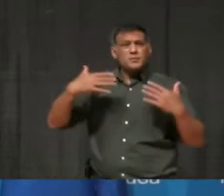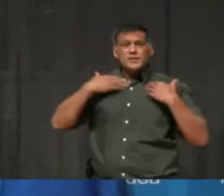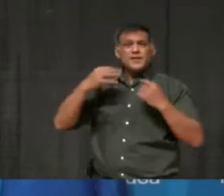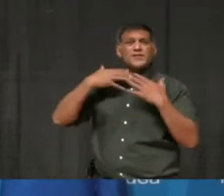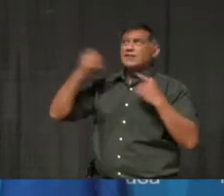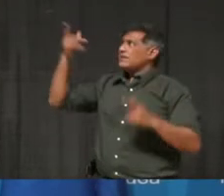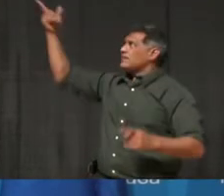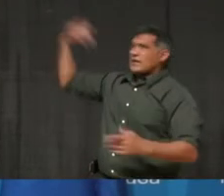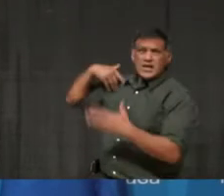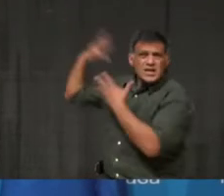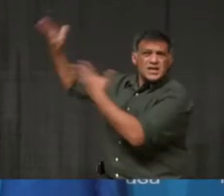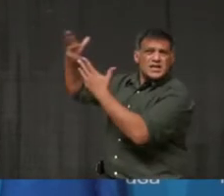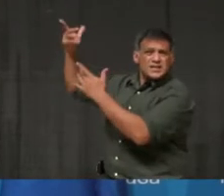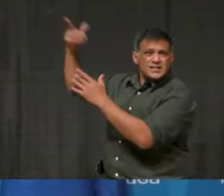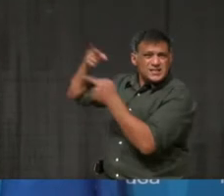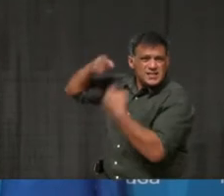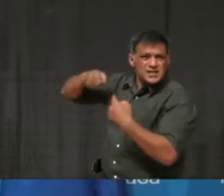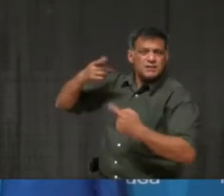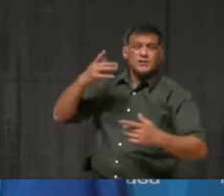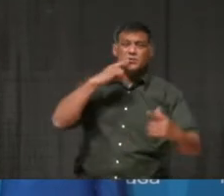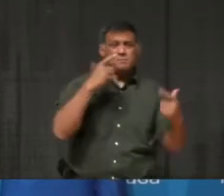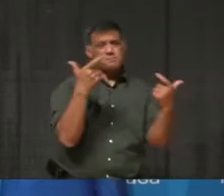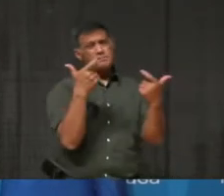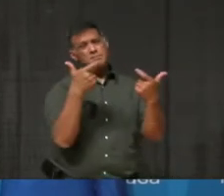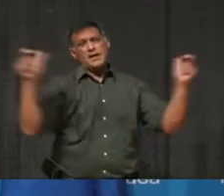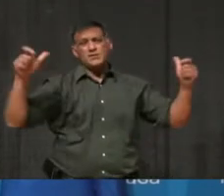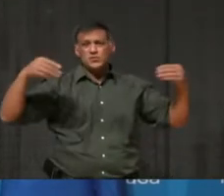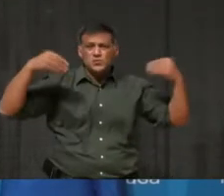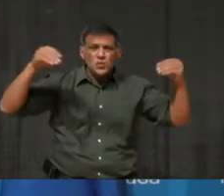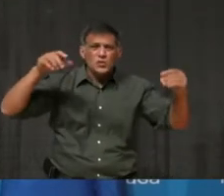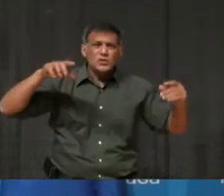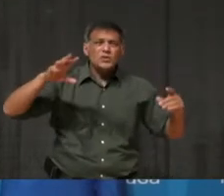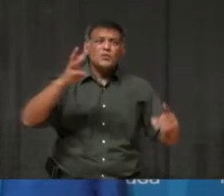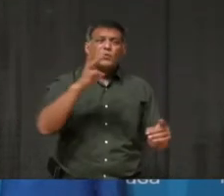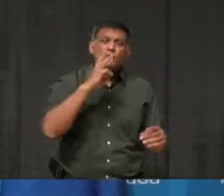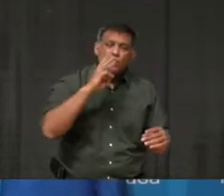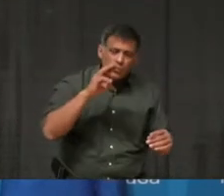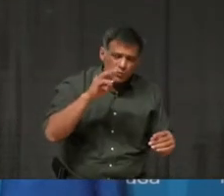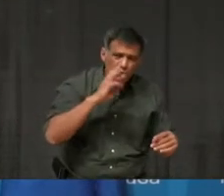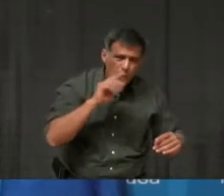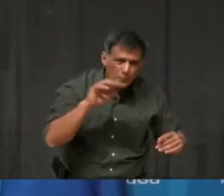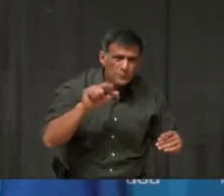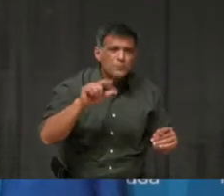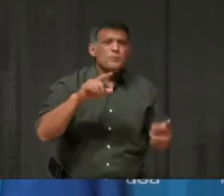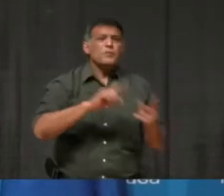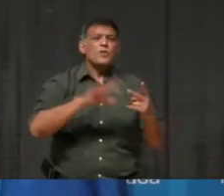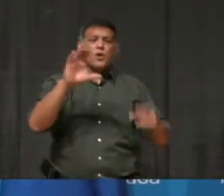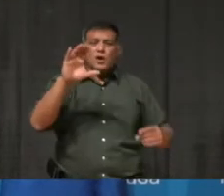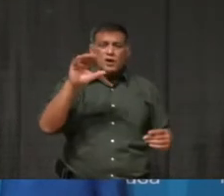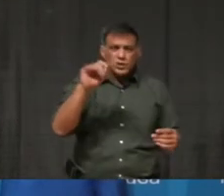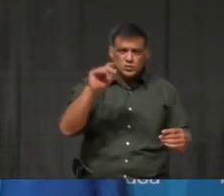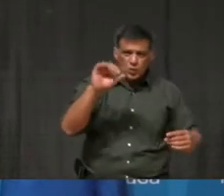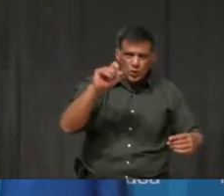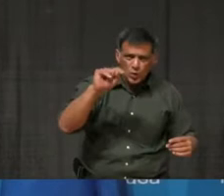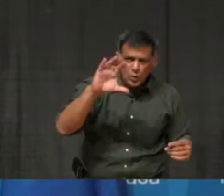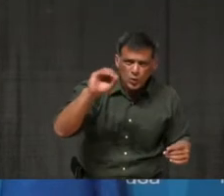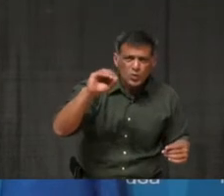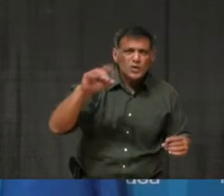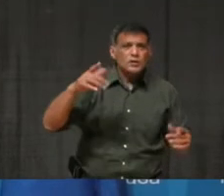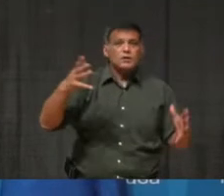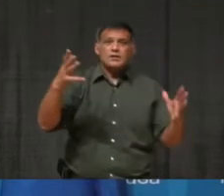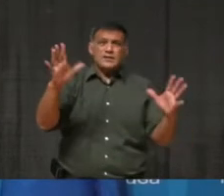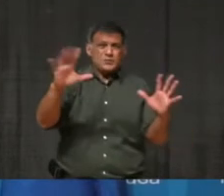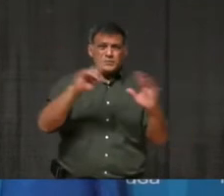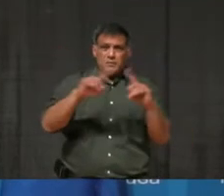stores like the Walmarts and the Costcos. Let me be clear about this. Only go out to buy the essential items